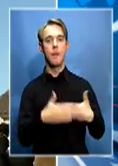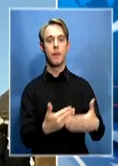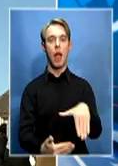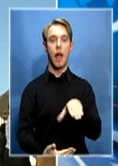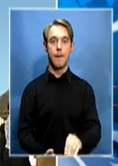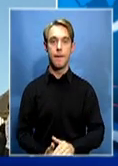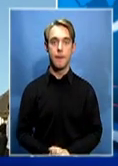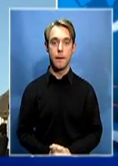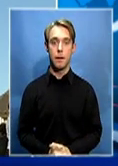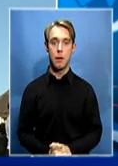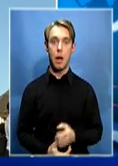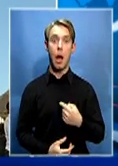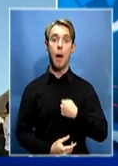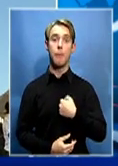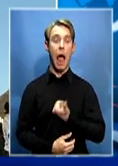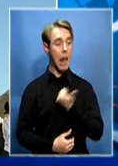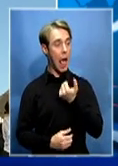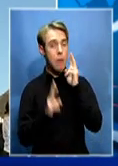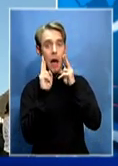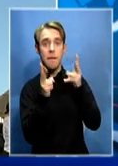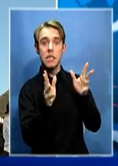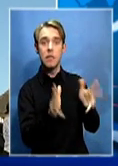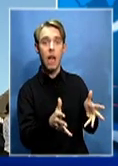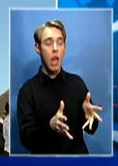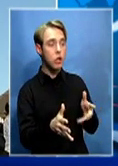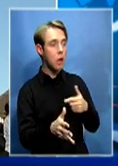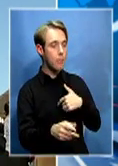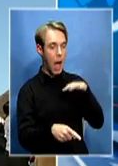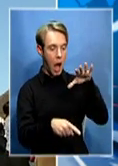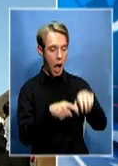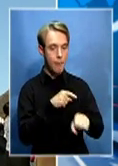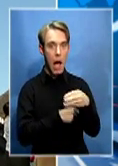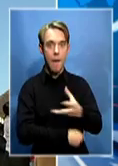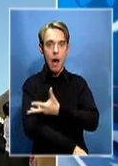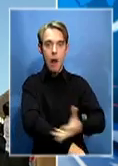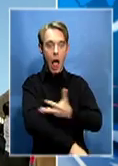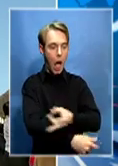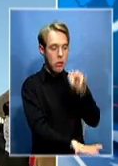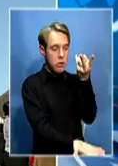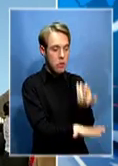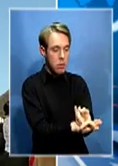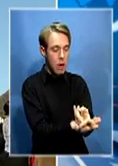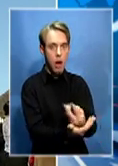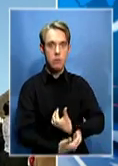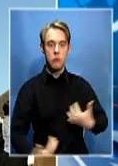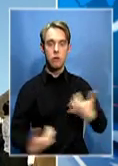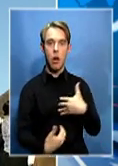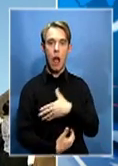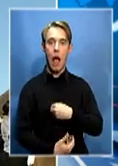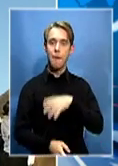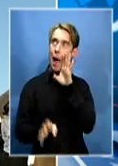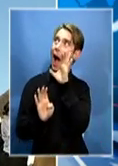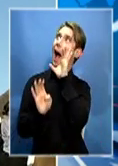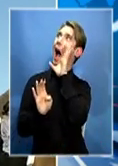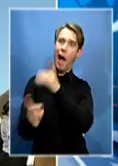I came to visit my neighbor. To my surprise, I found her in a pool of blood. I'm still in shock. I called everyone in the